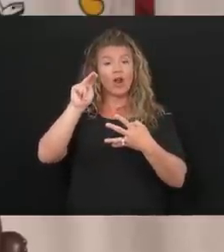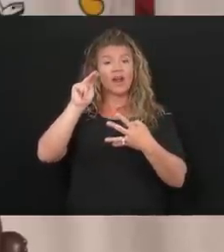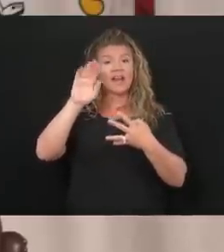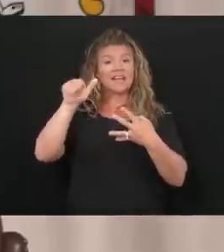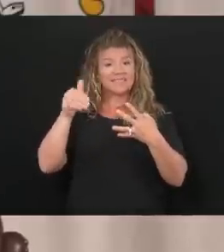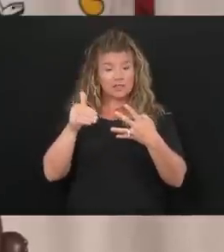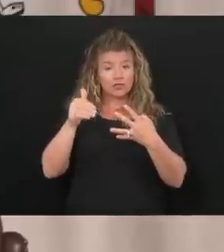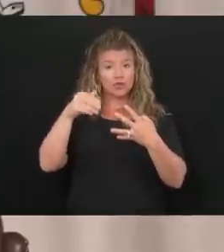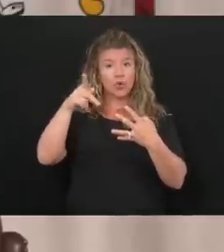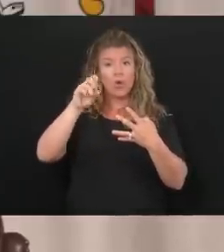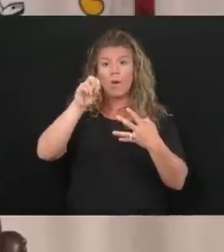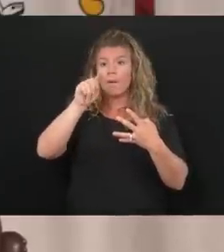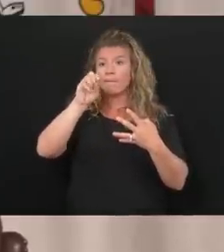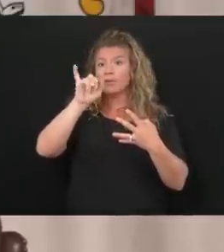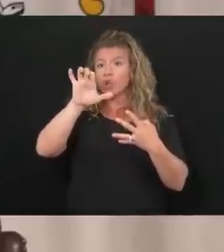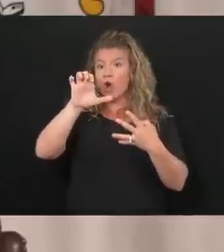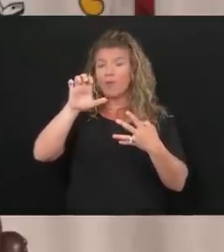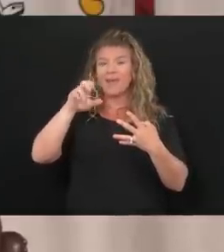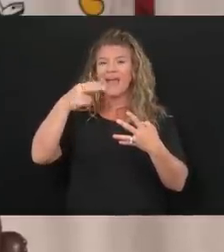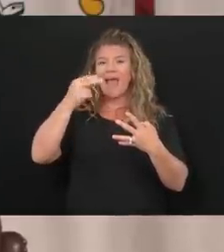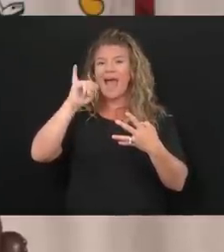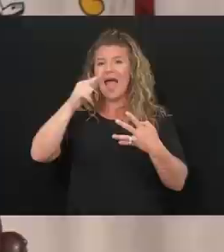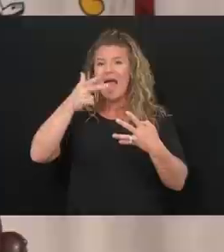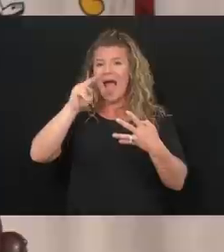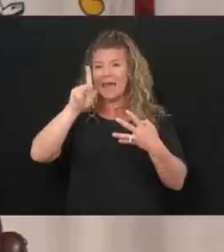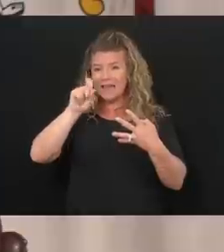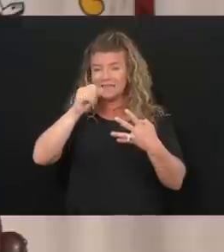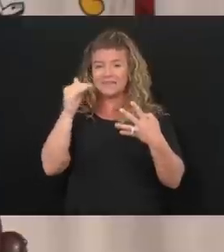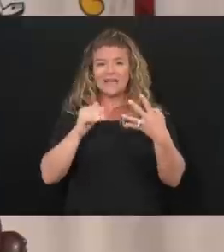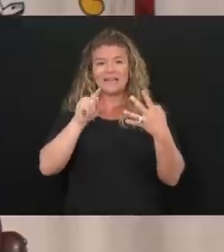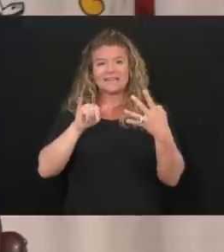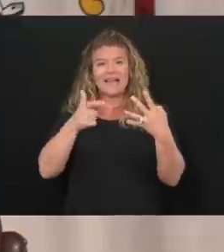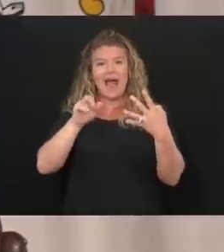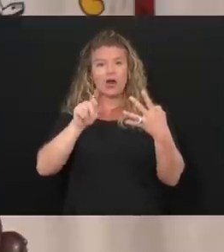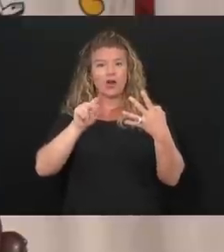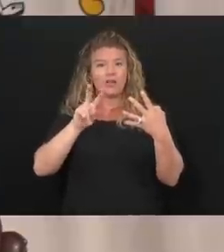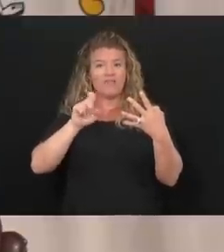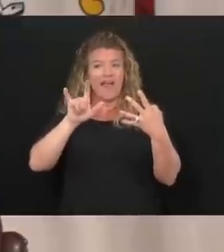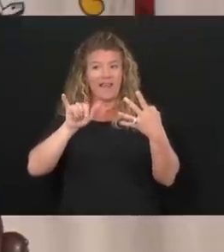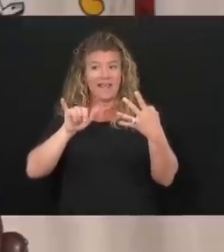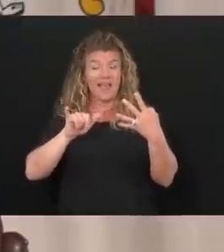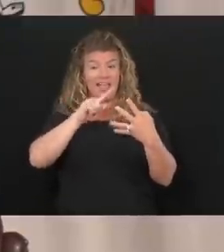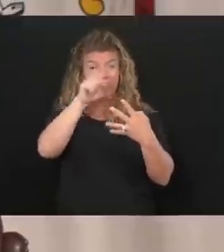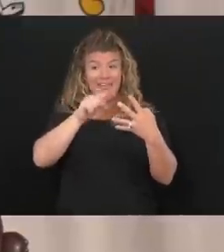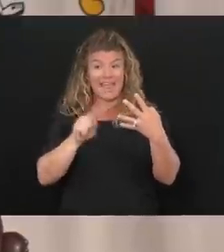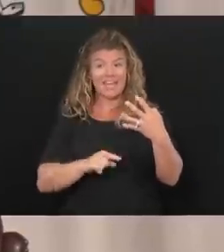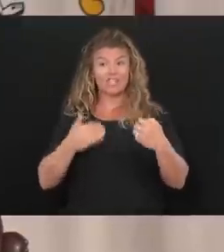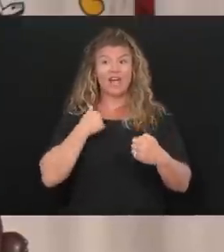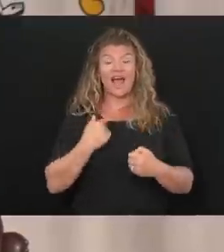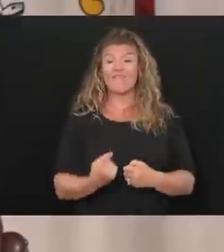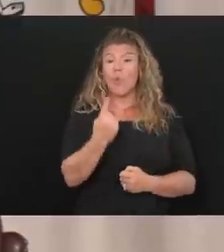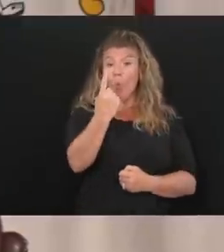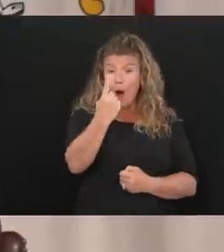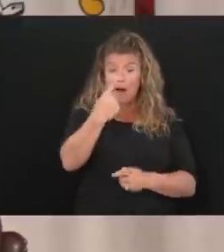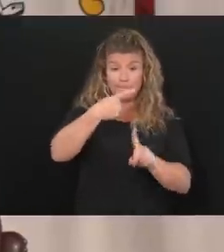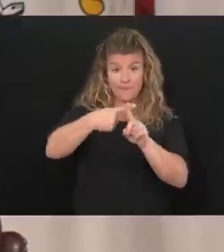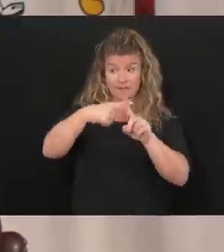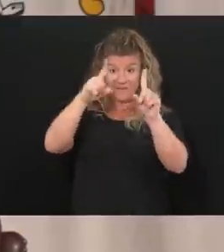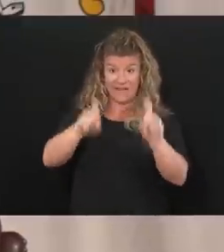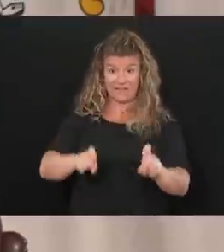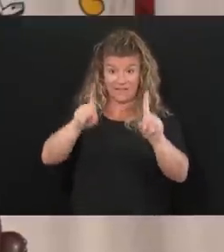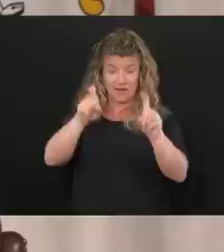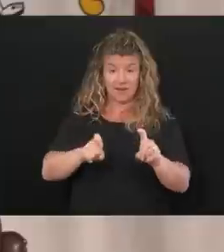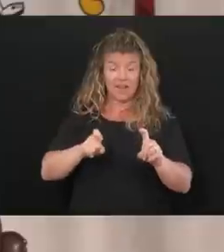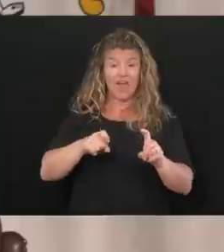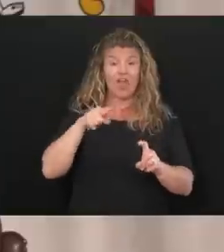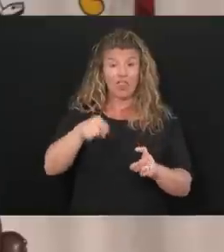Potomac Highlands, and Tigard Valley. Each of them have one positive test. We are quarantining,